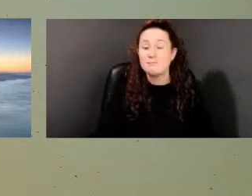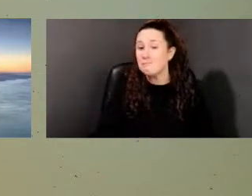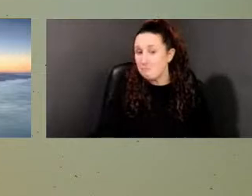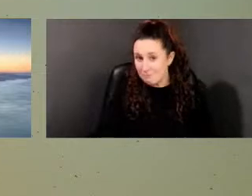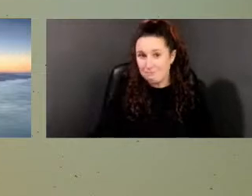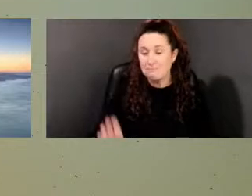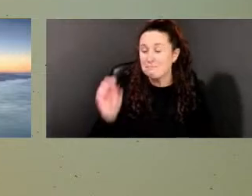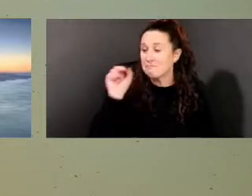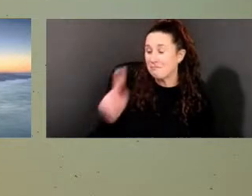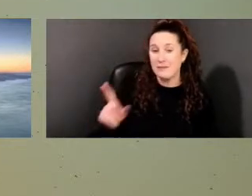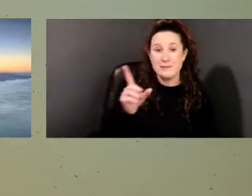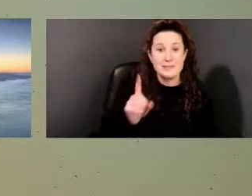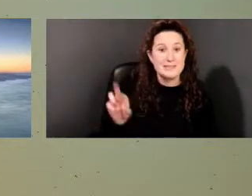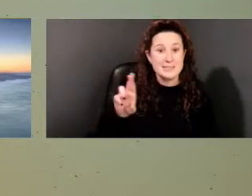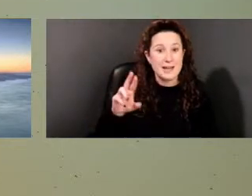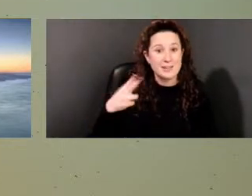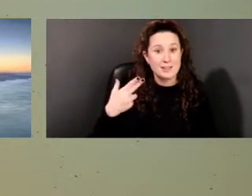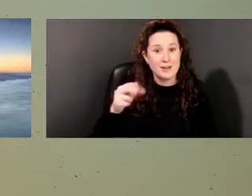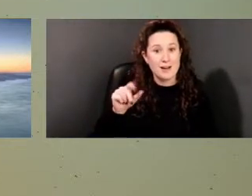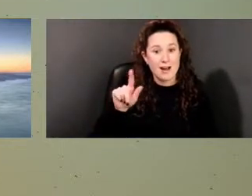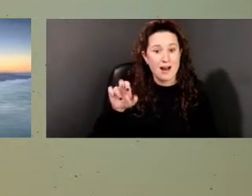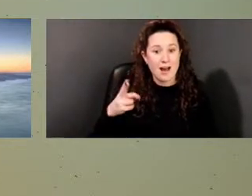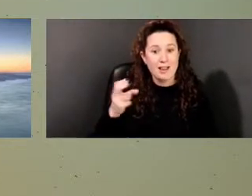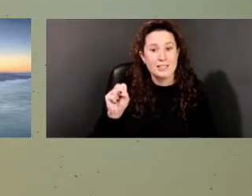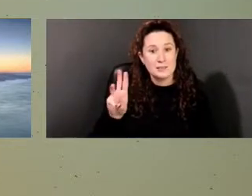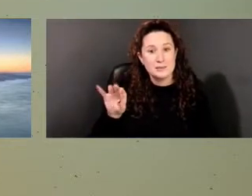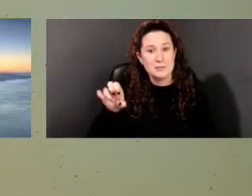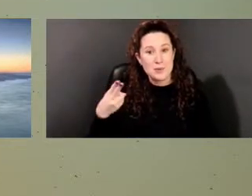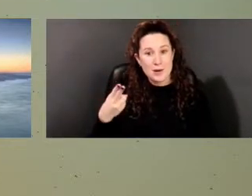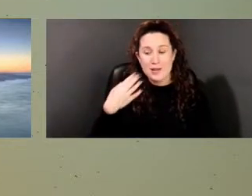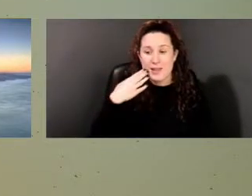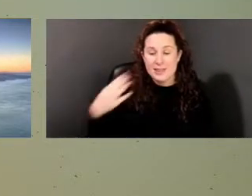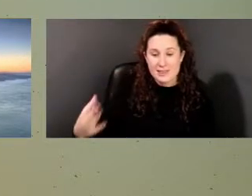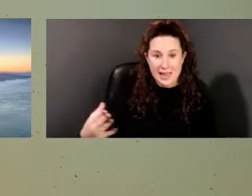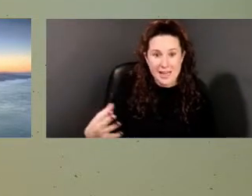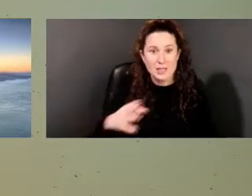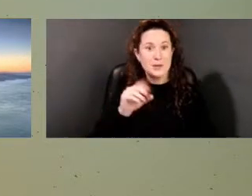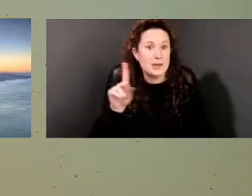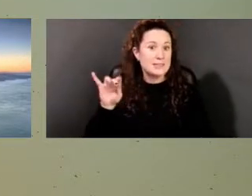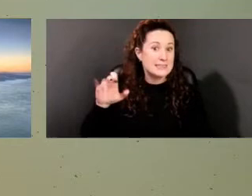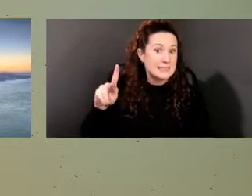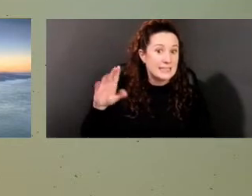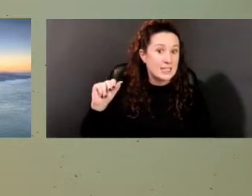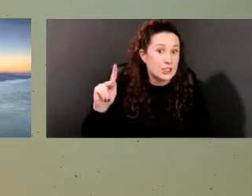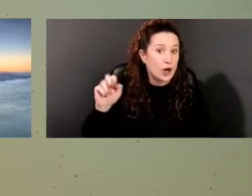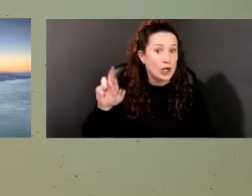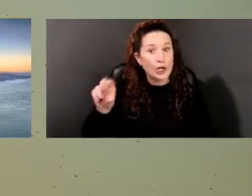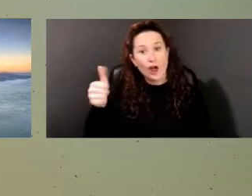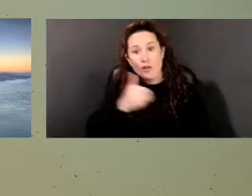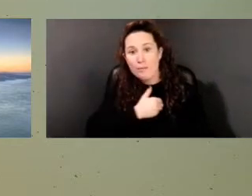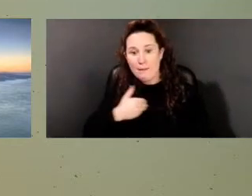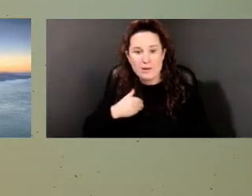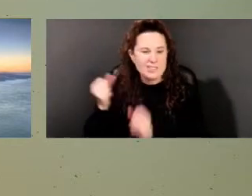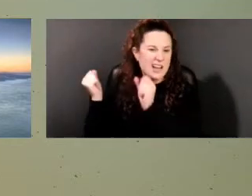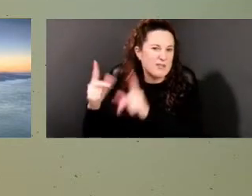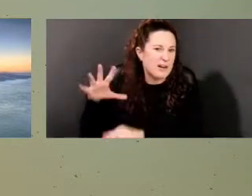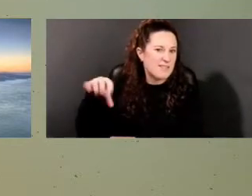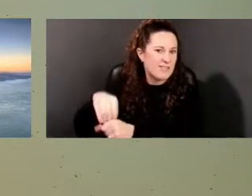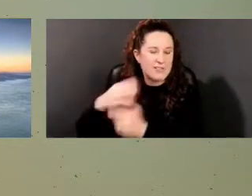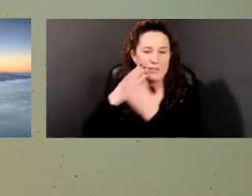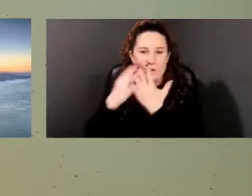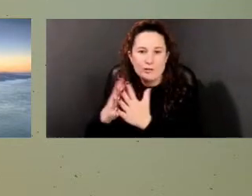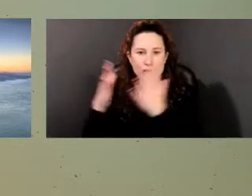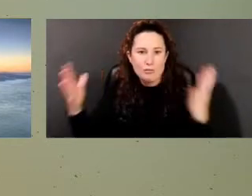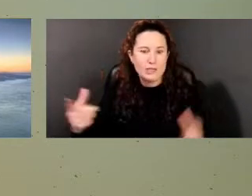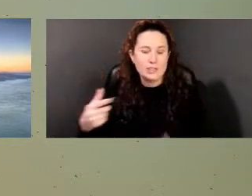you again to the Heritage Commission, Dick Carter and the rest of the members. We appreciate it very much. Gloria and Annie,